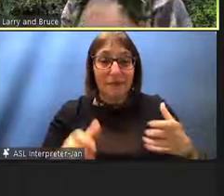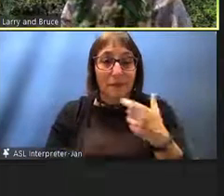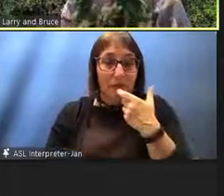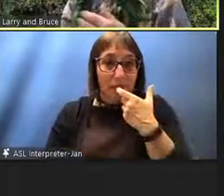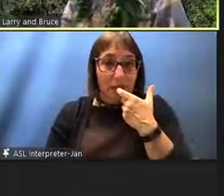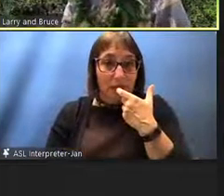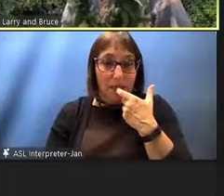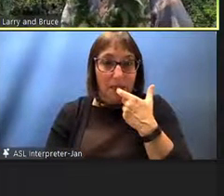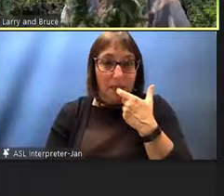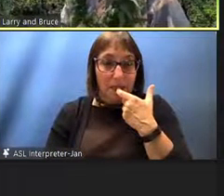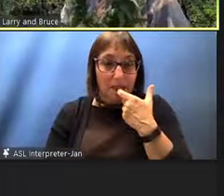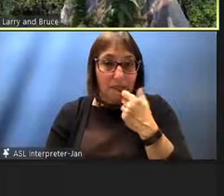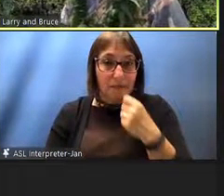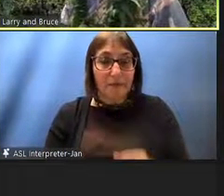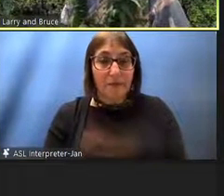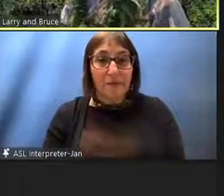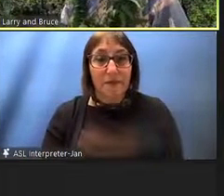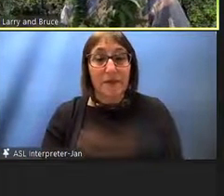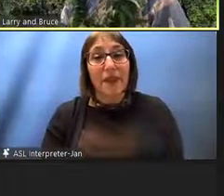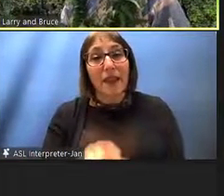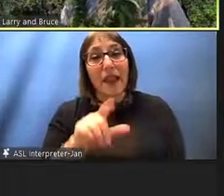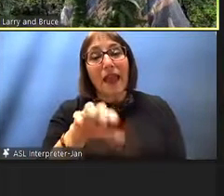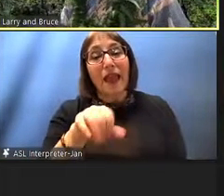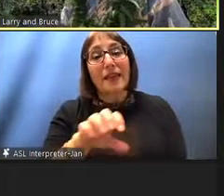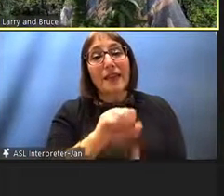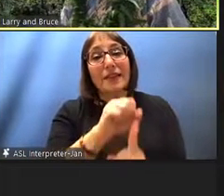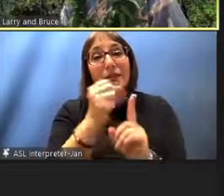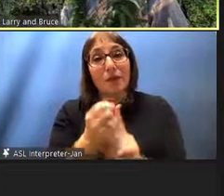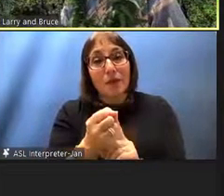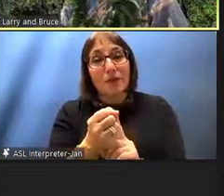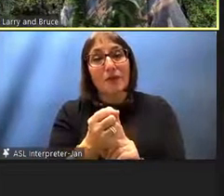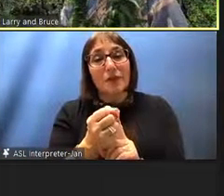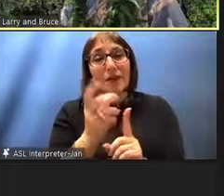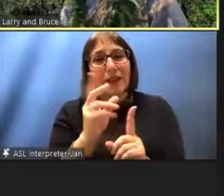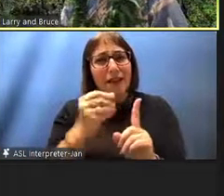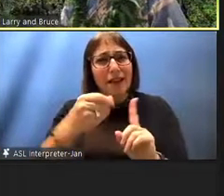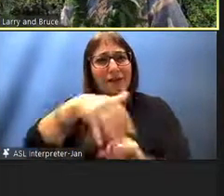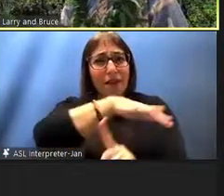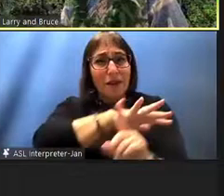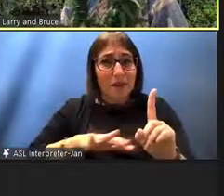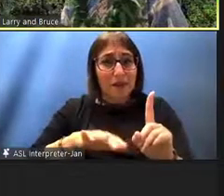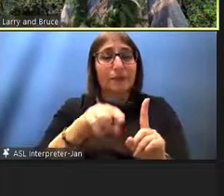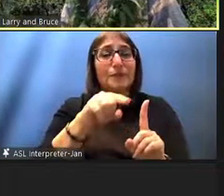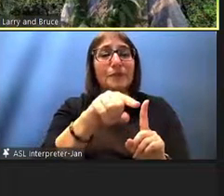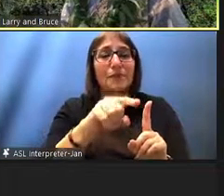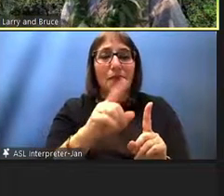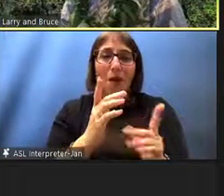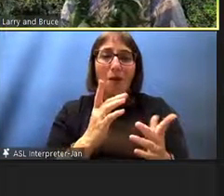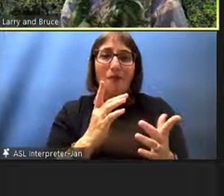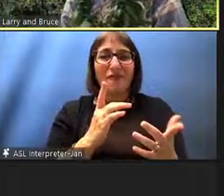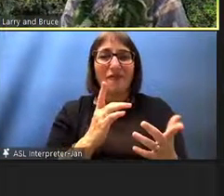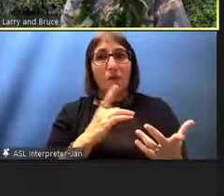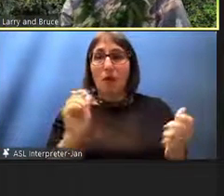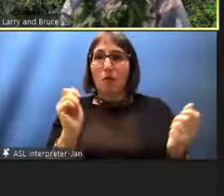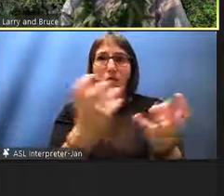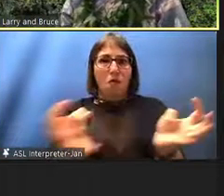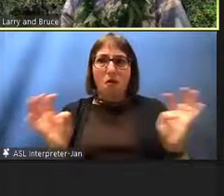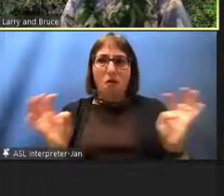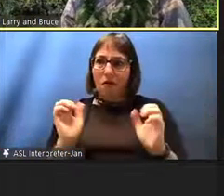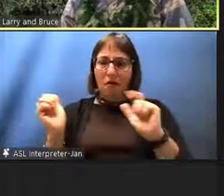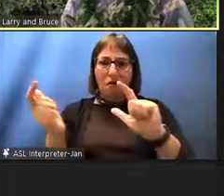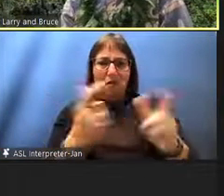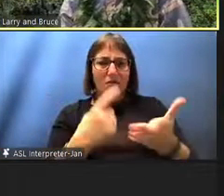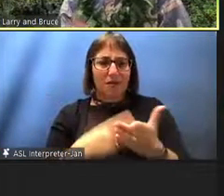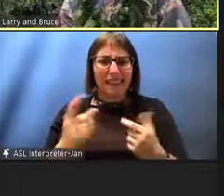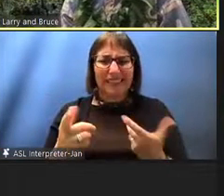And in this environment, we were so concerned that we were just teaching it as a course.